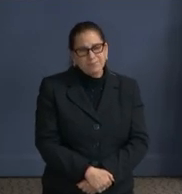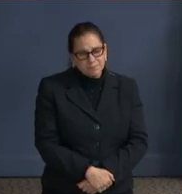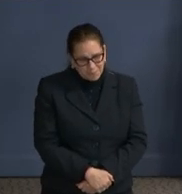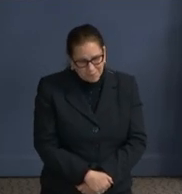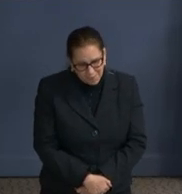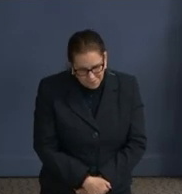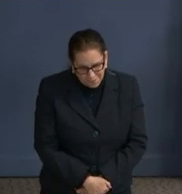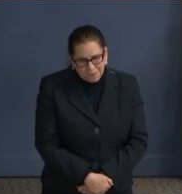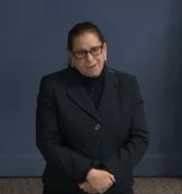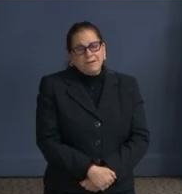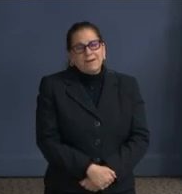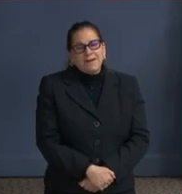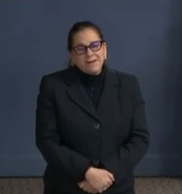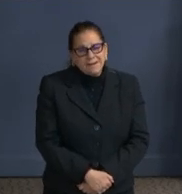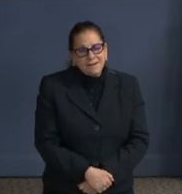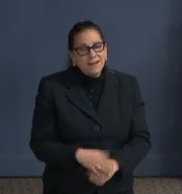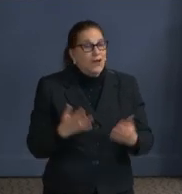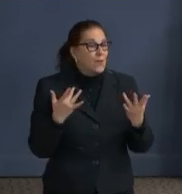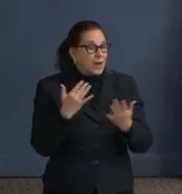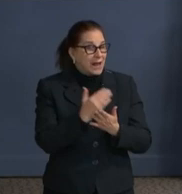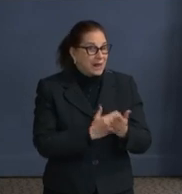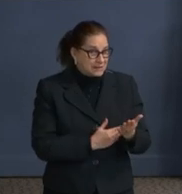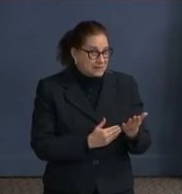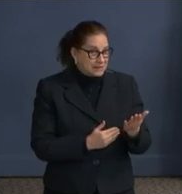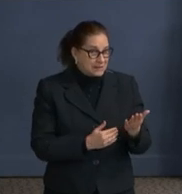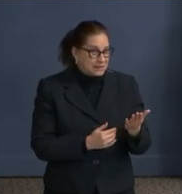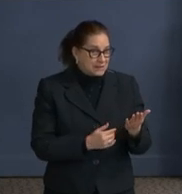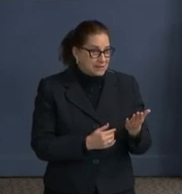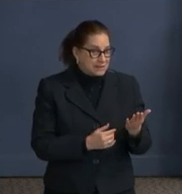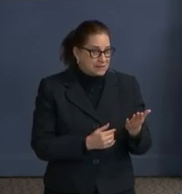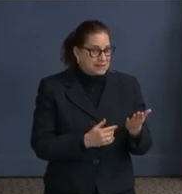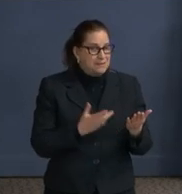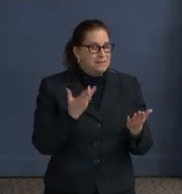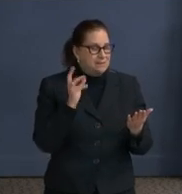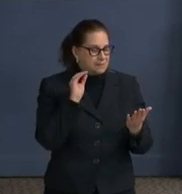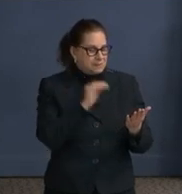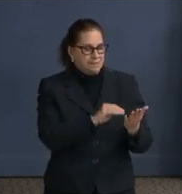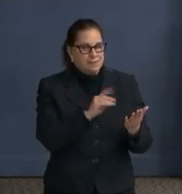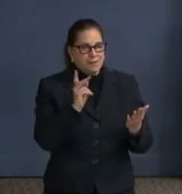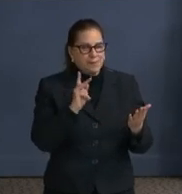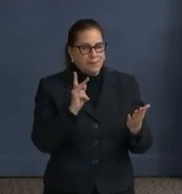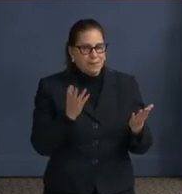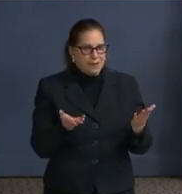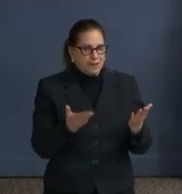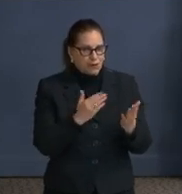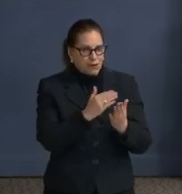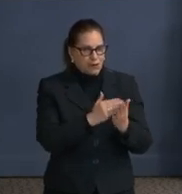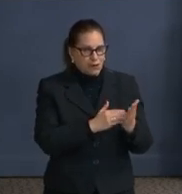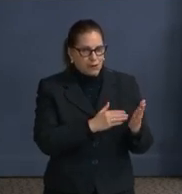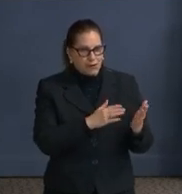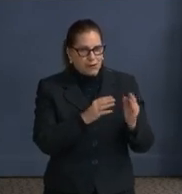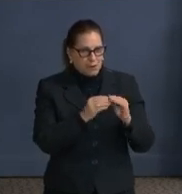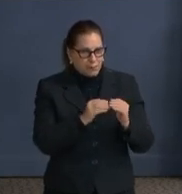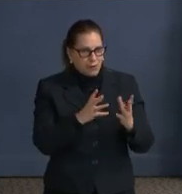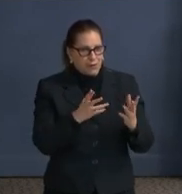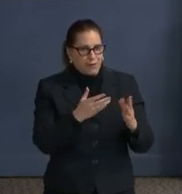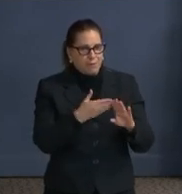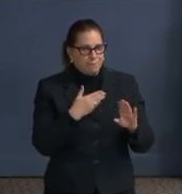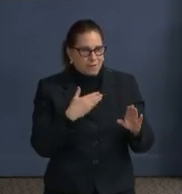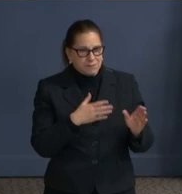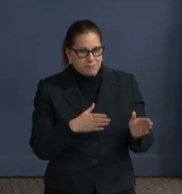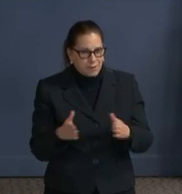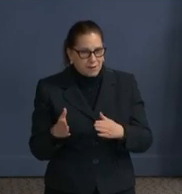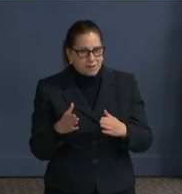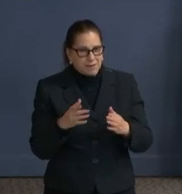assumes that a person is in a position to advance numerically for a dose of the